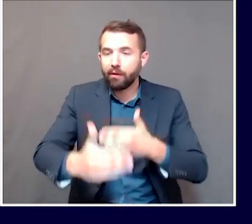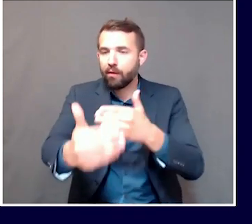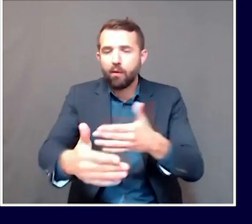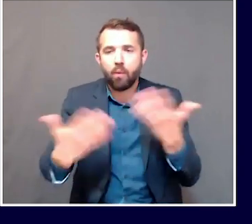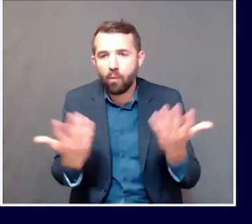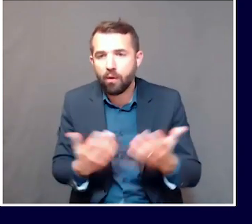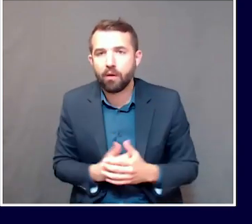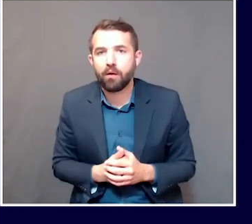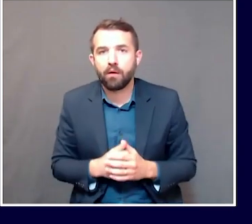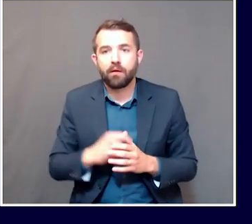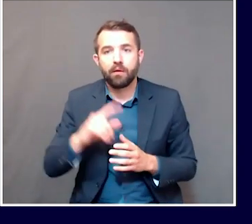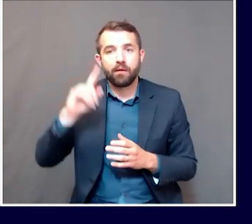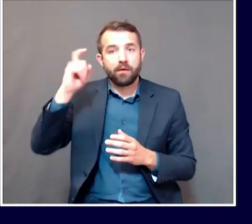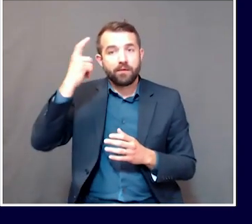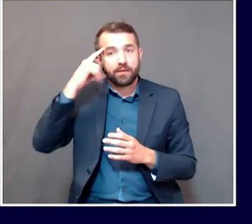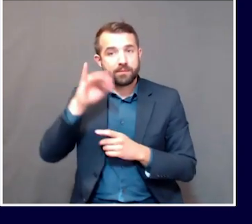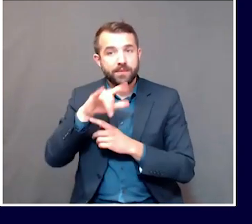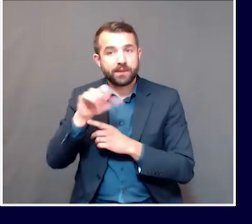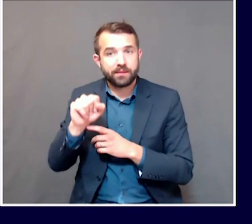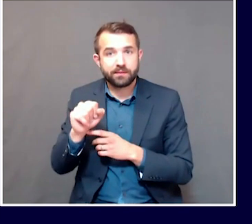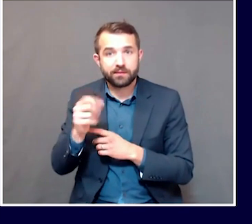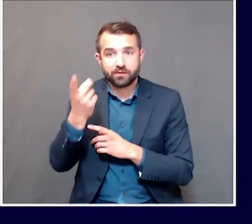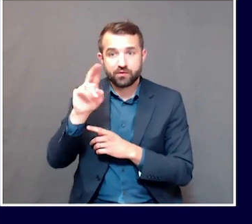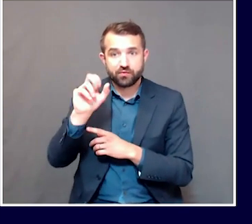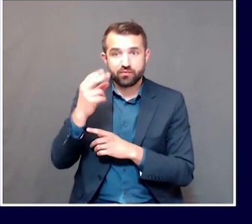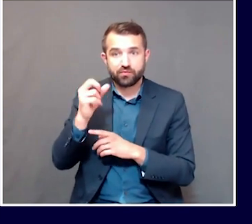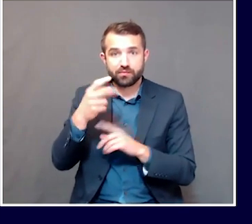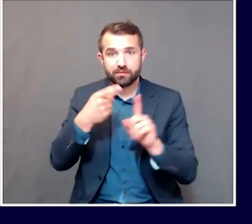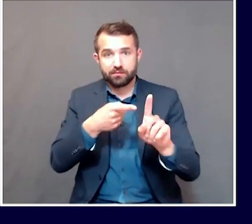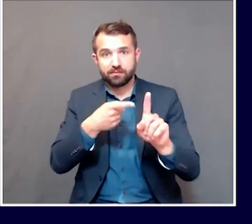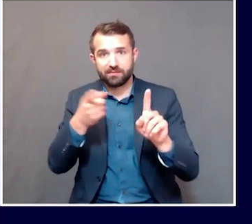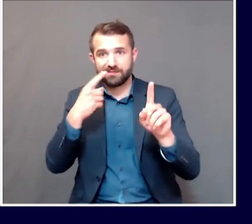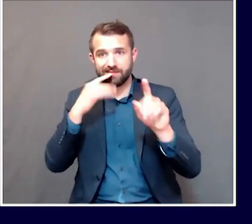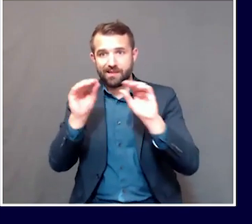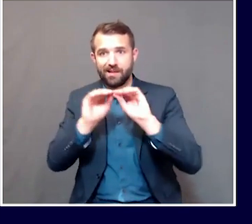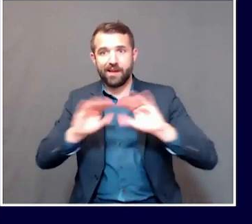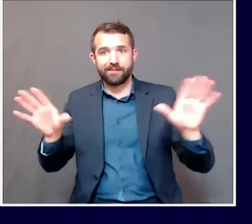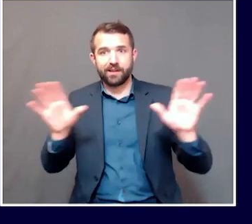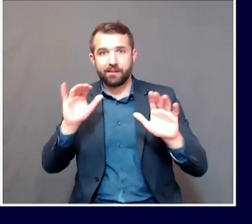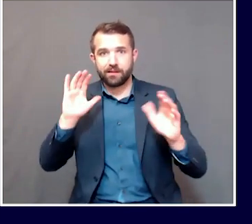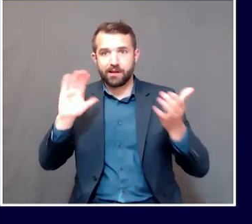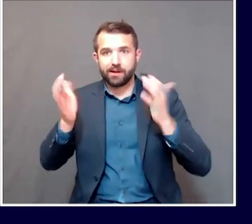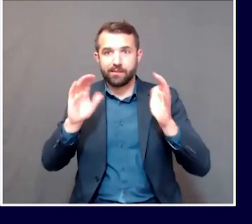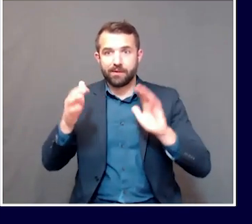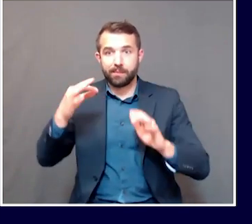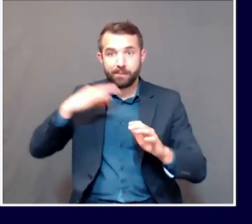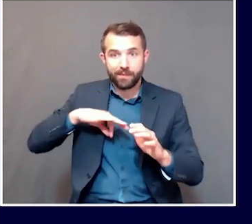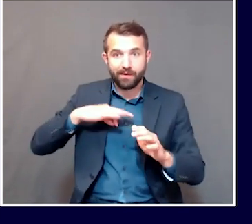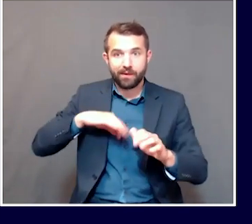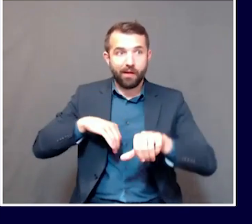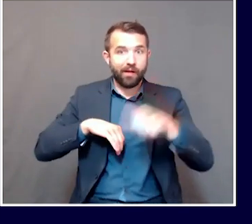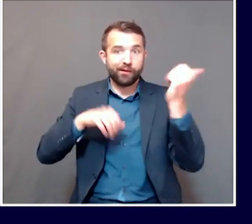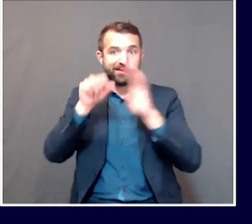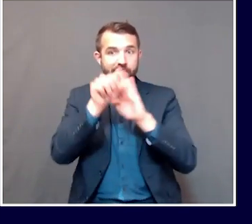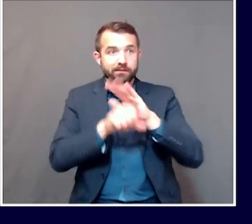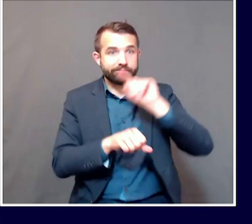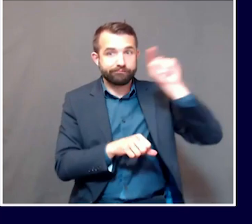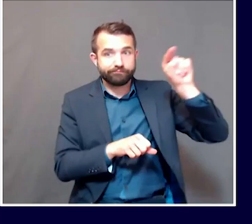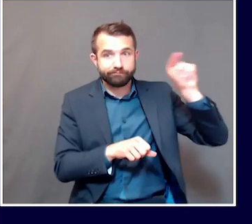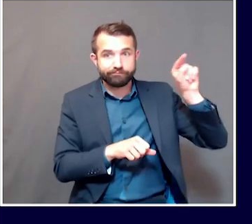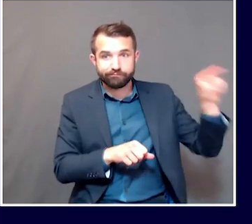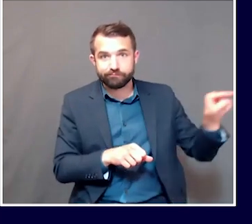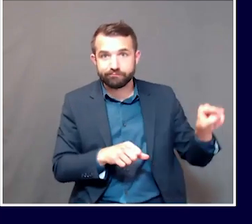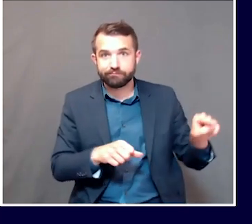contrasted us with some other states. We're seeing in the news, news, 19 states where there's suddenly